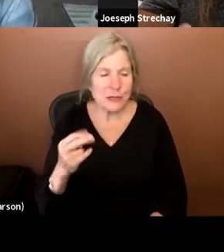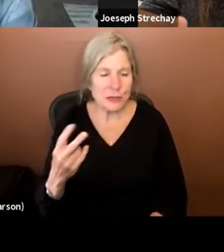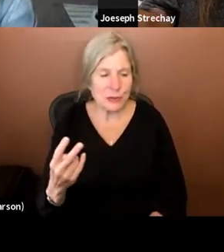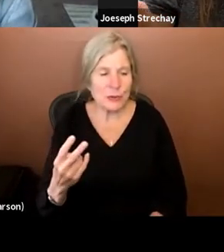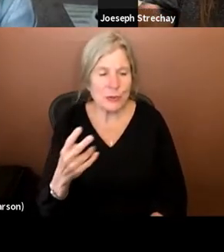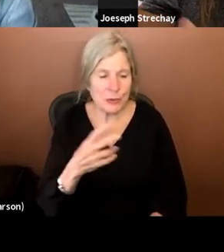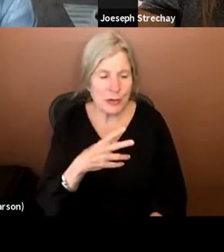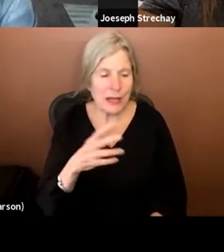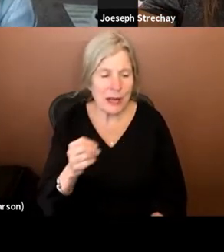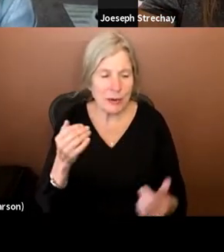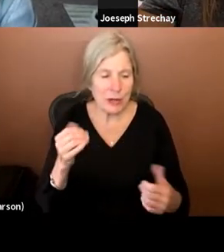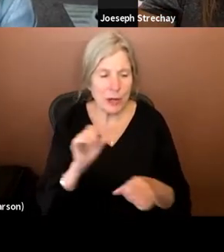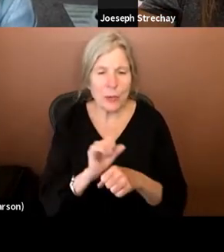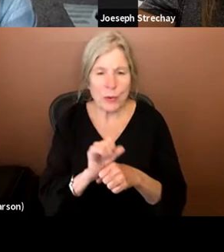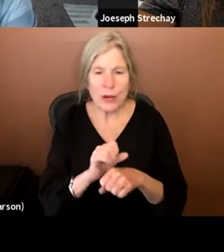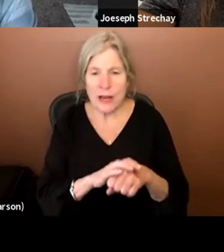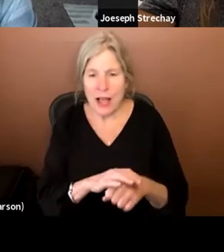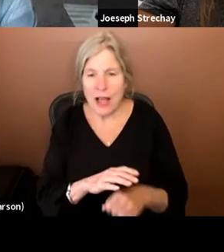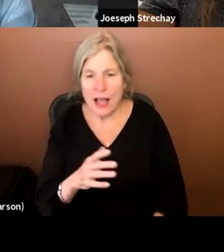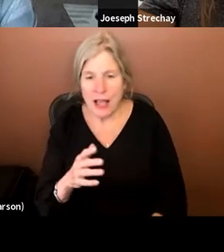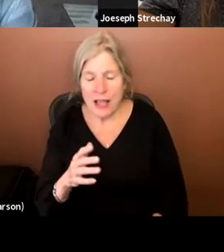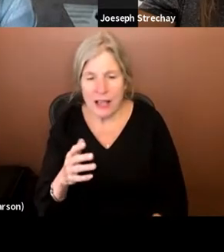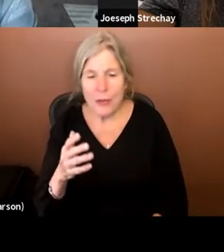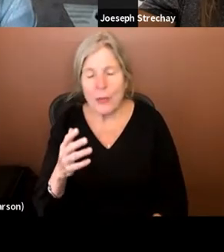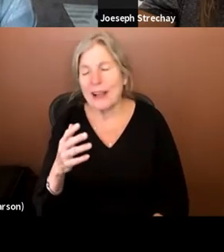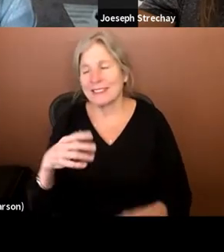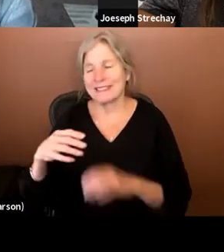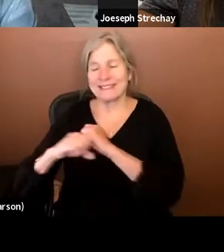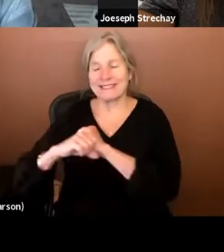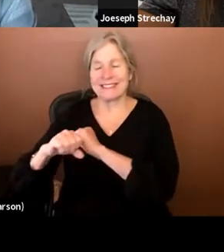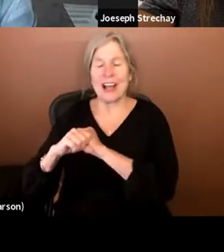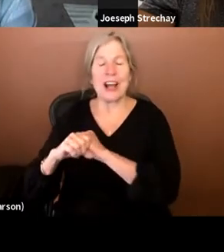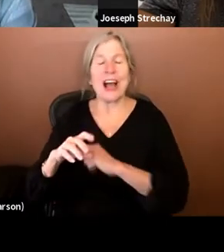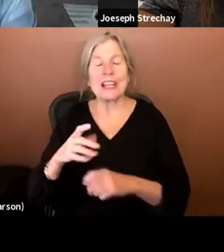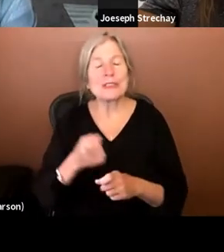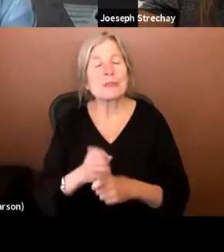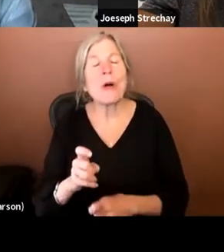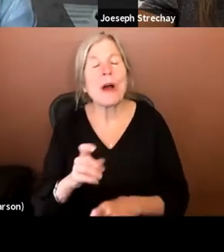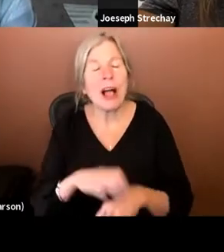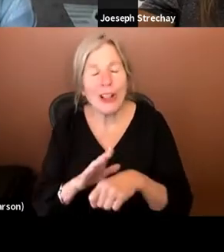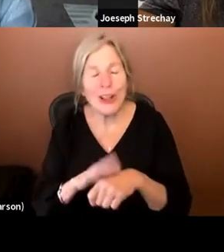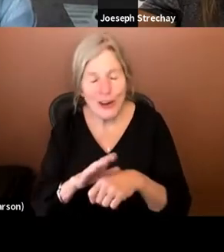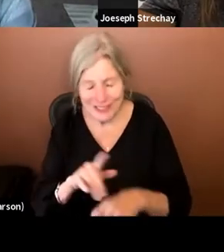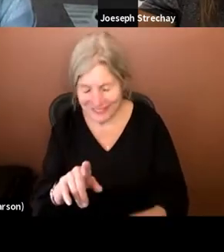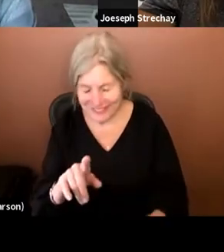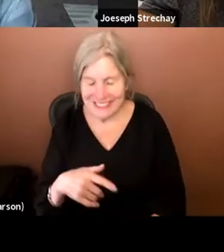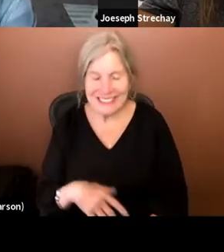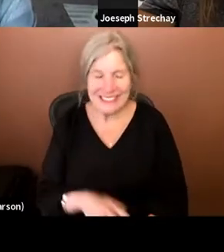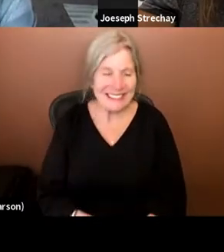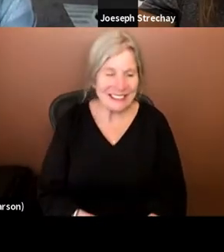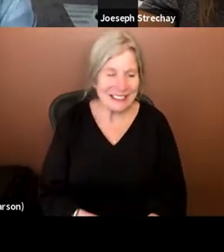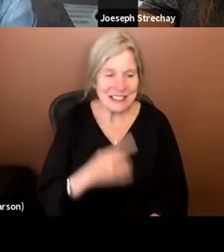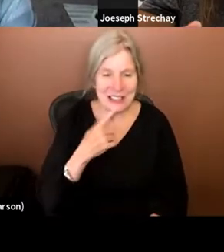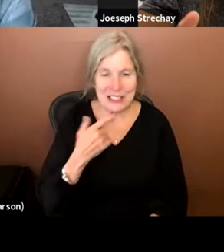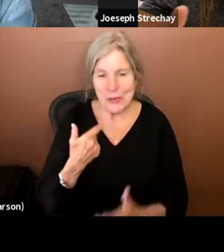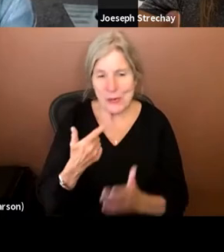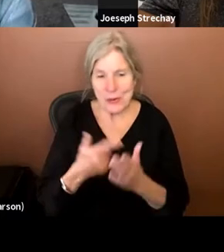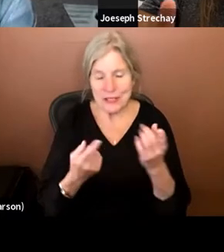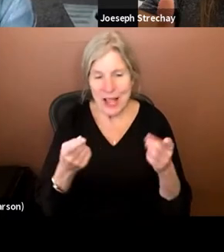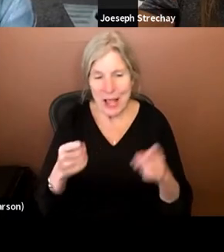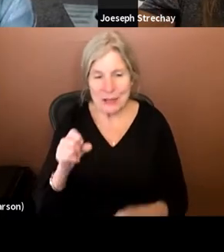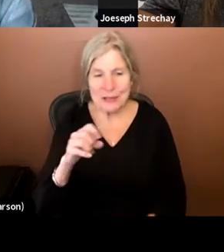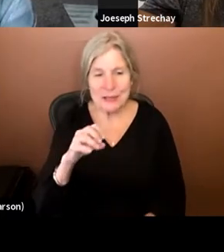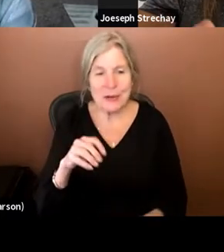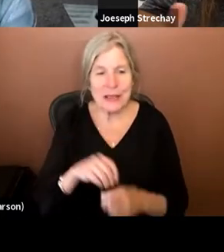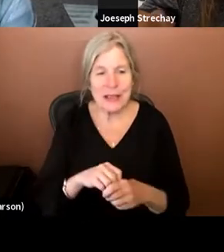And, I'm currently working on season three. Spoiler alert, dude. Yeah. Yeah. Yeah. More to come. More to come. but, uh, so I, and you